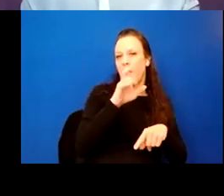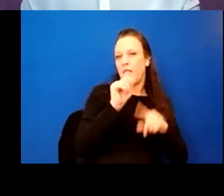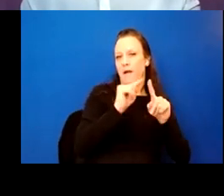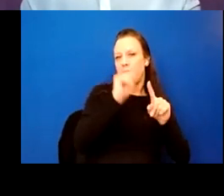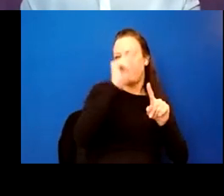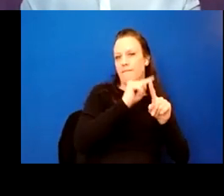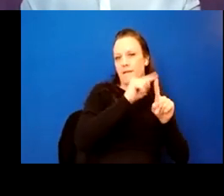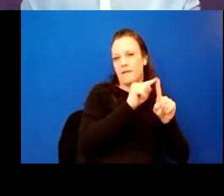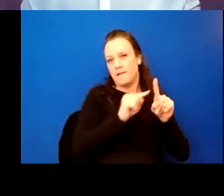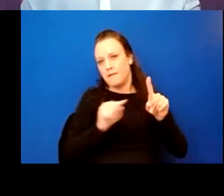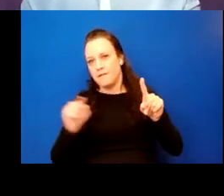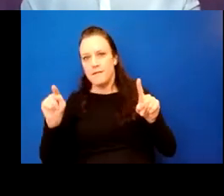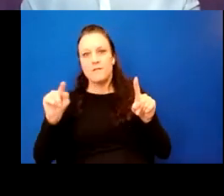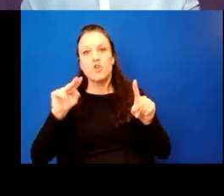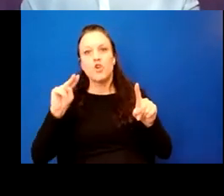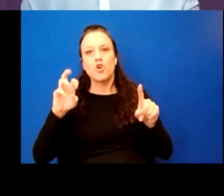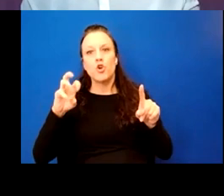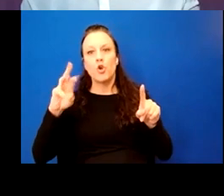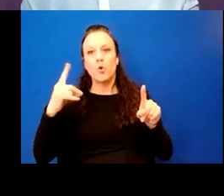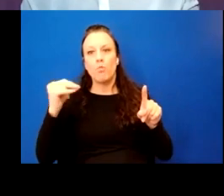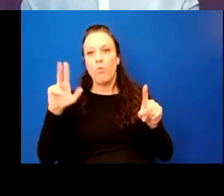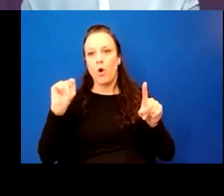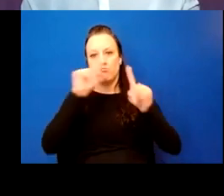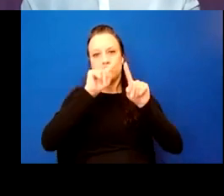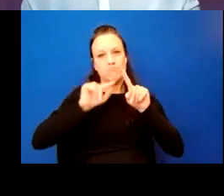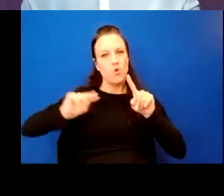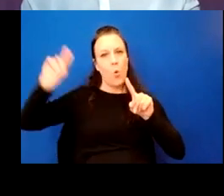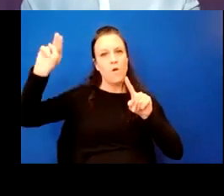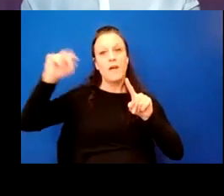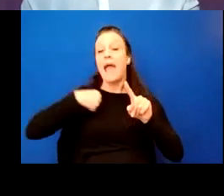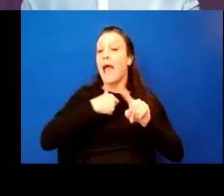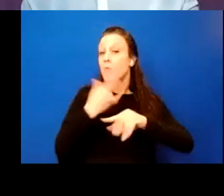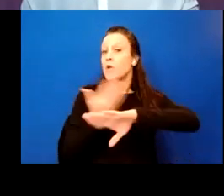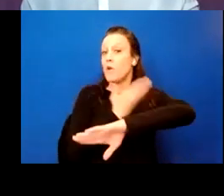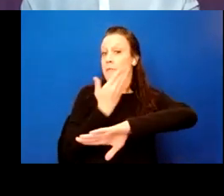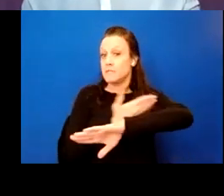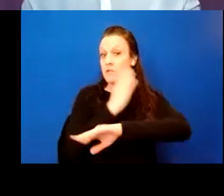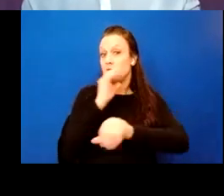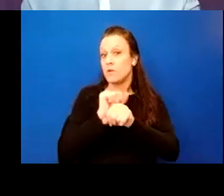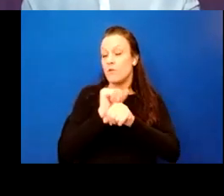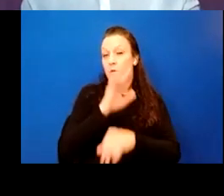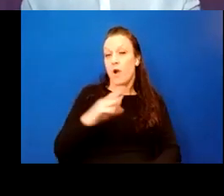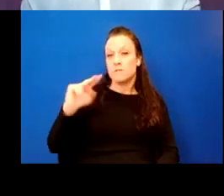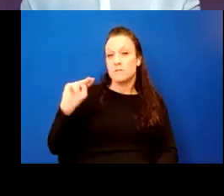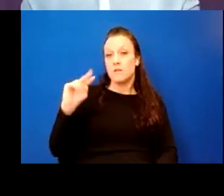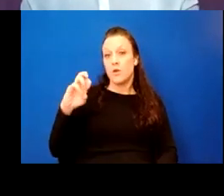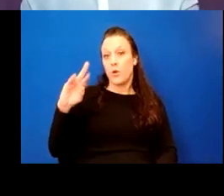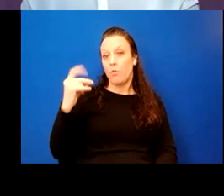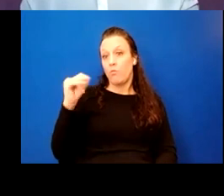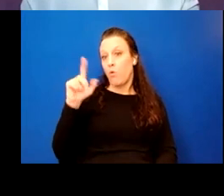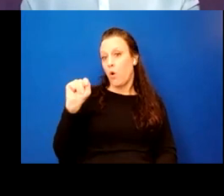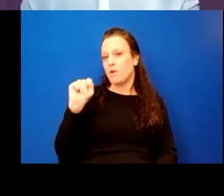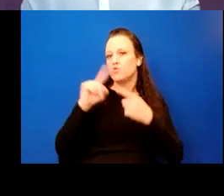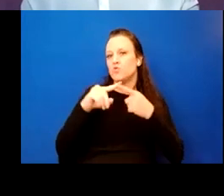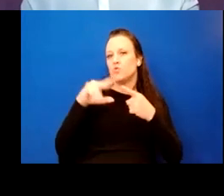Newport. And additionally, we will also be performing rehabilitation work from approximately Newport to Cornelia. And